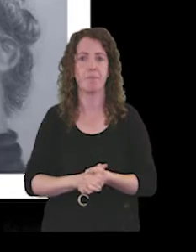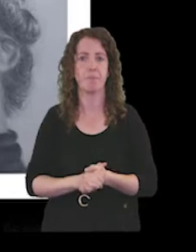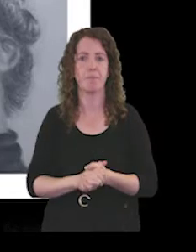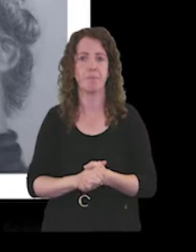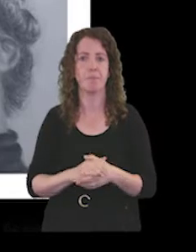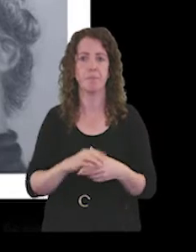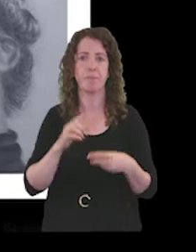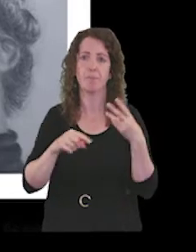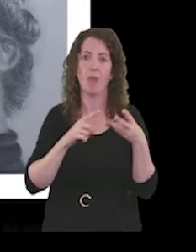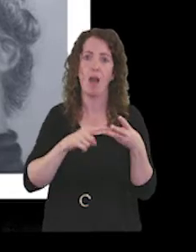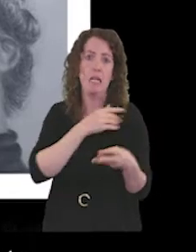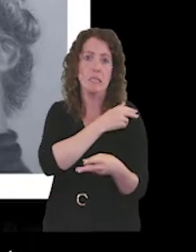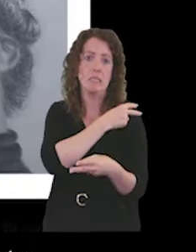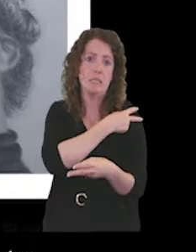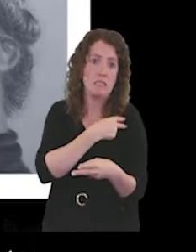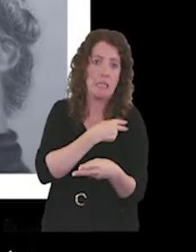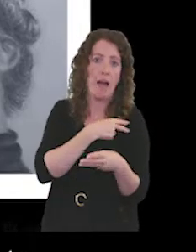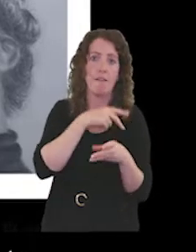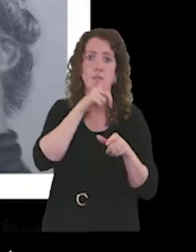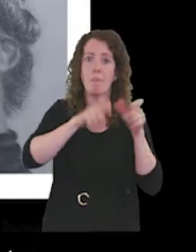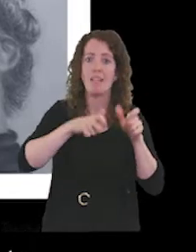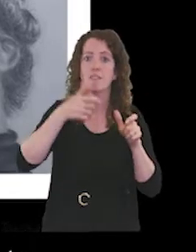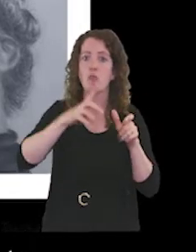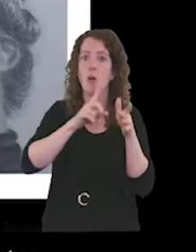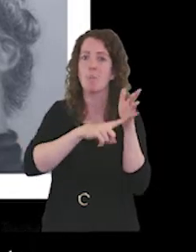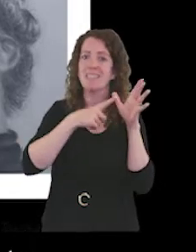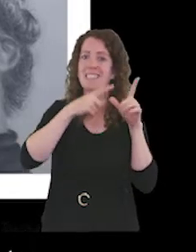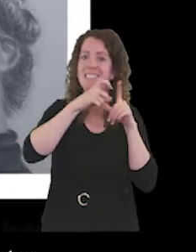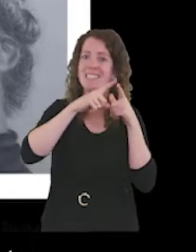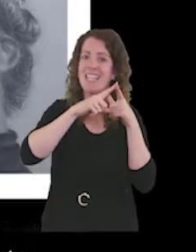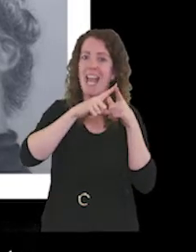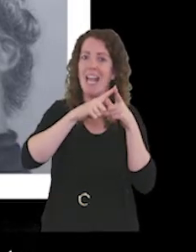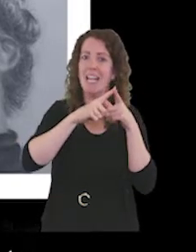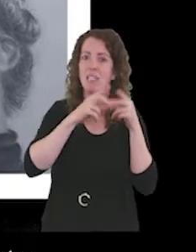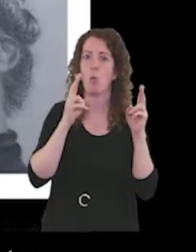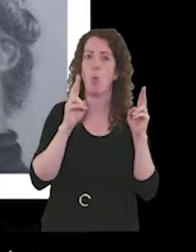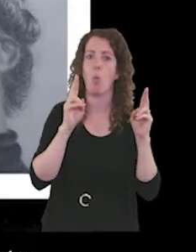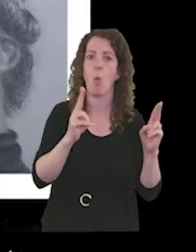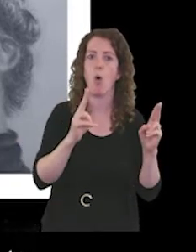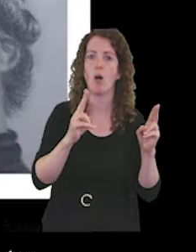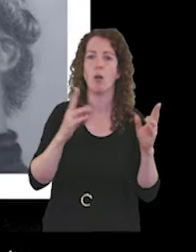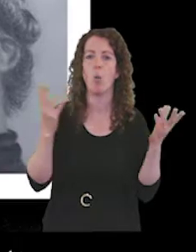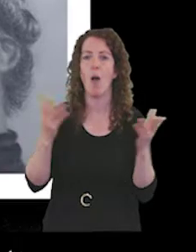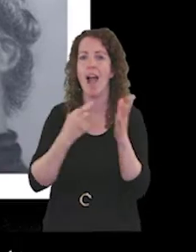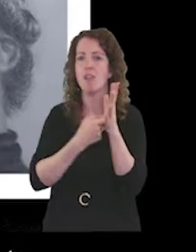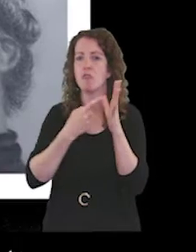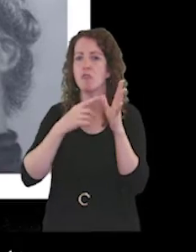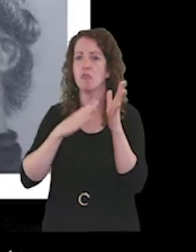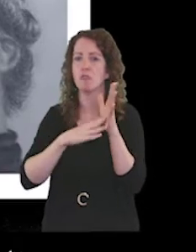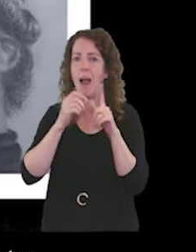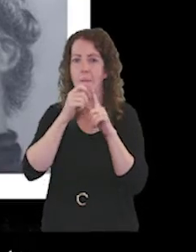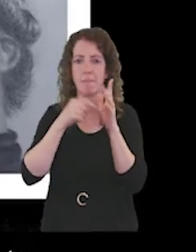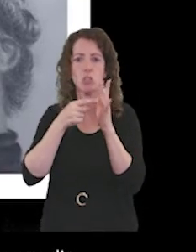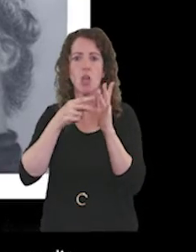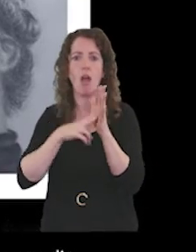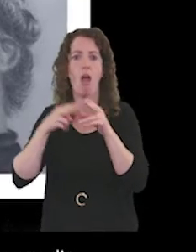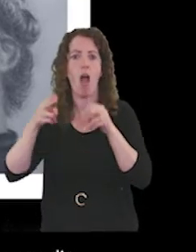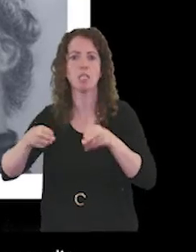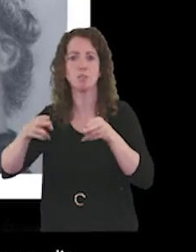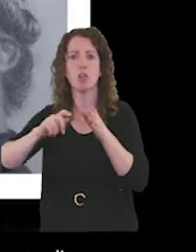and patients on Jade Ward at Rampton Hospital created a rainbow garden